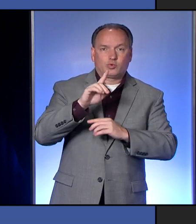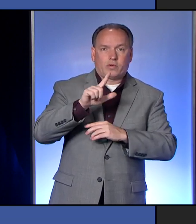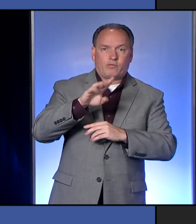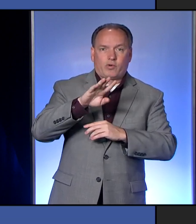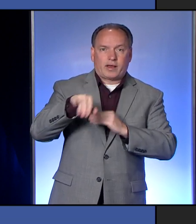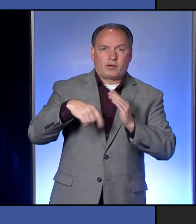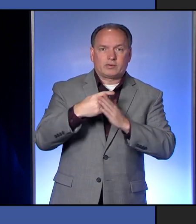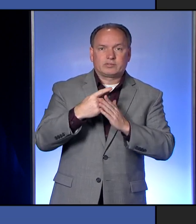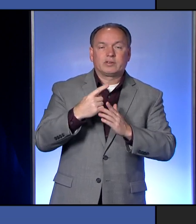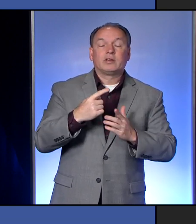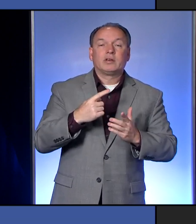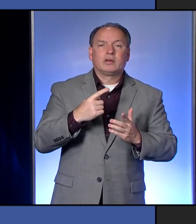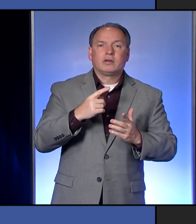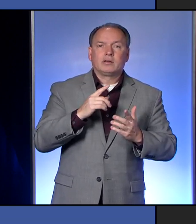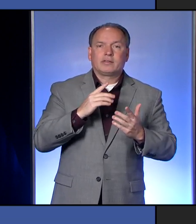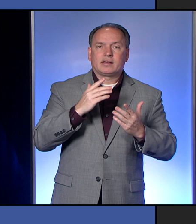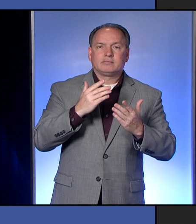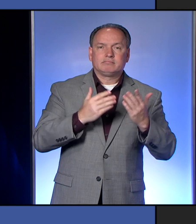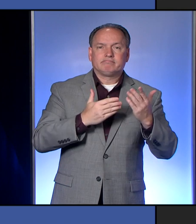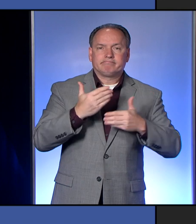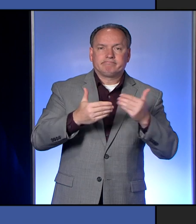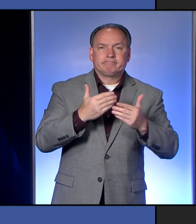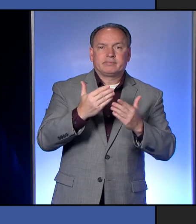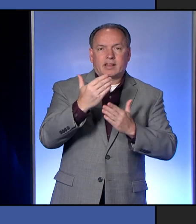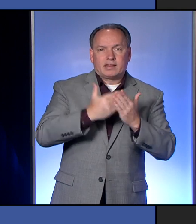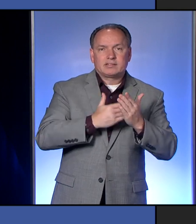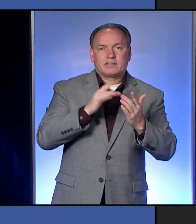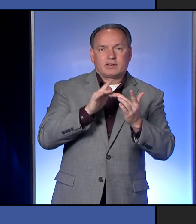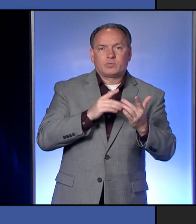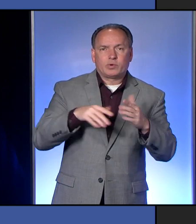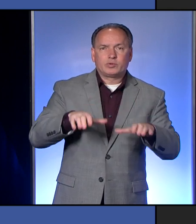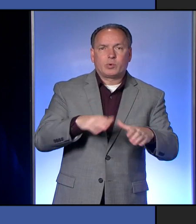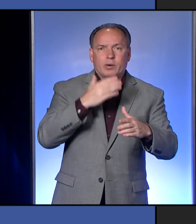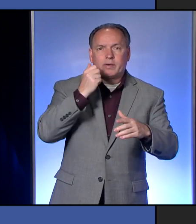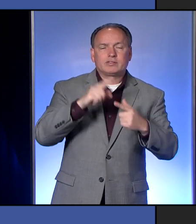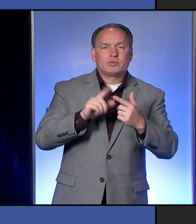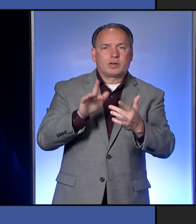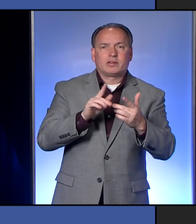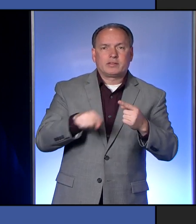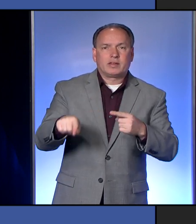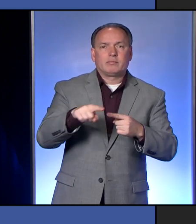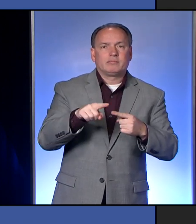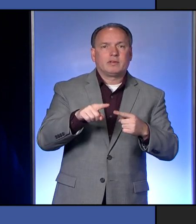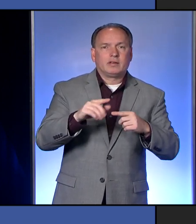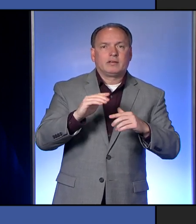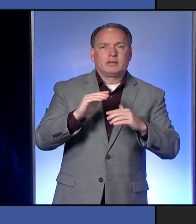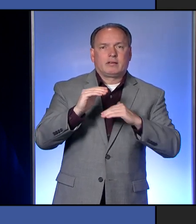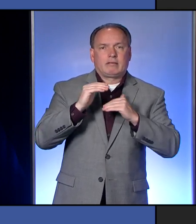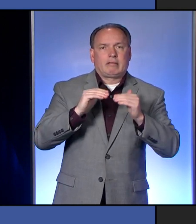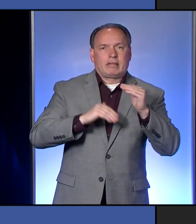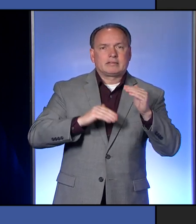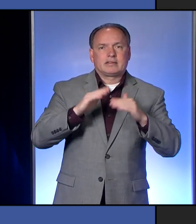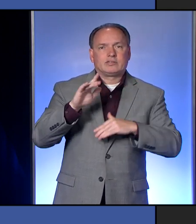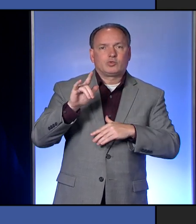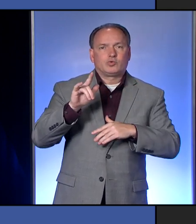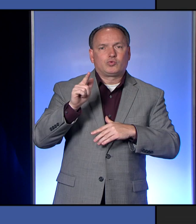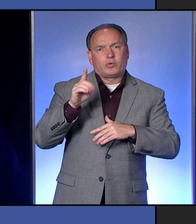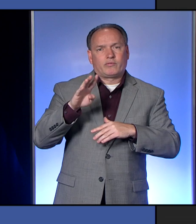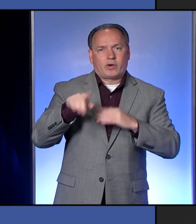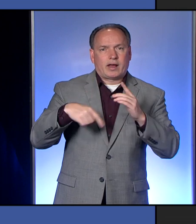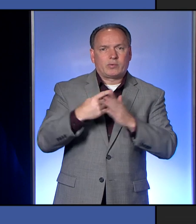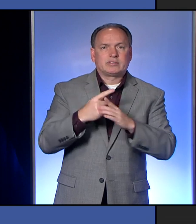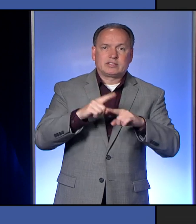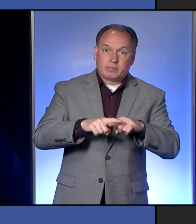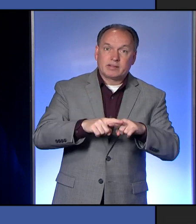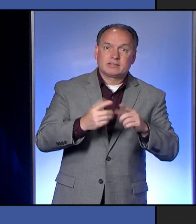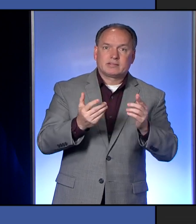a list of contacts. We will do our best to contact them also within 24 hours at this point in time. Again, it depends how